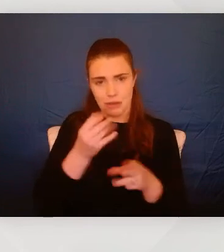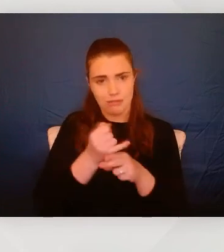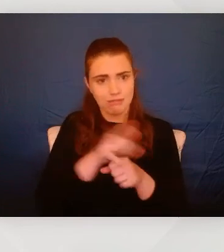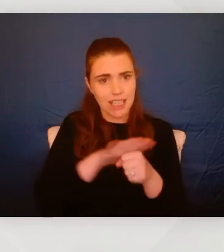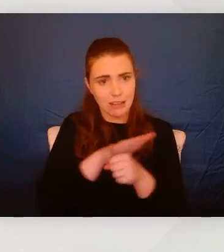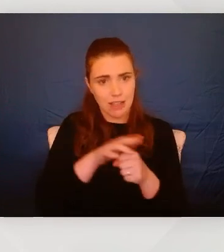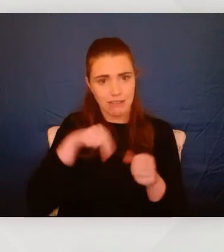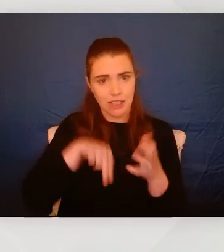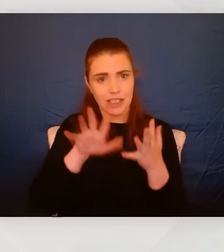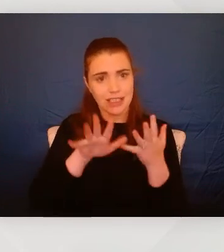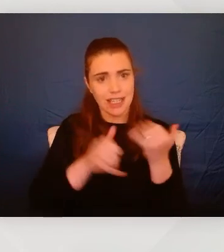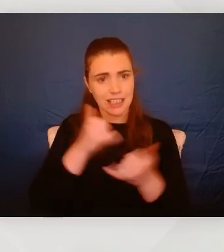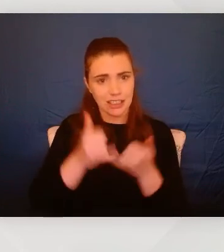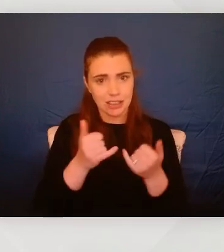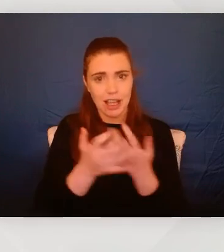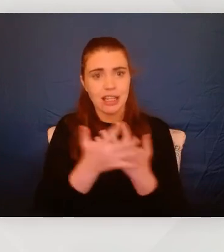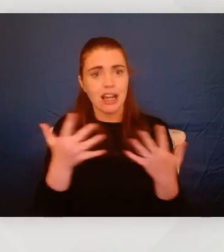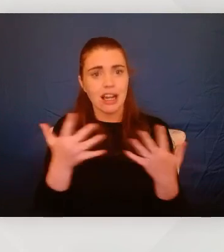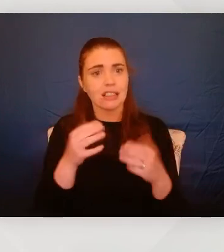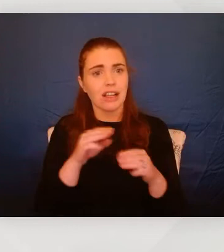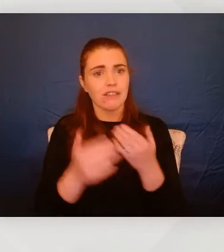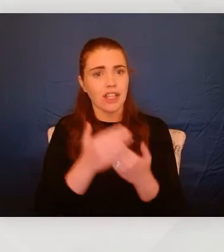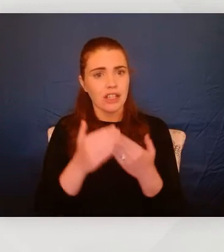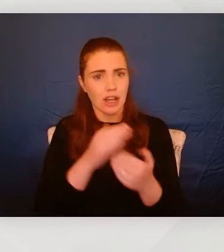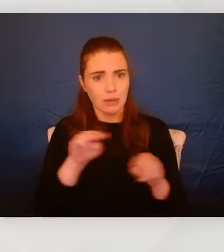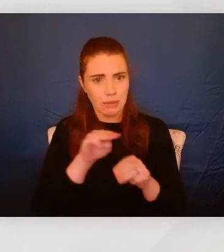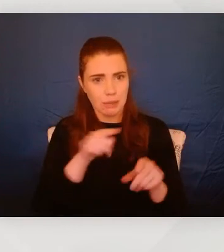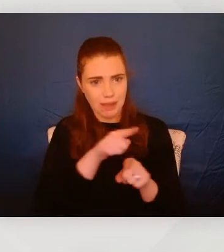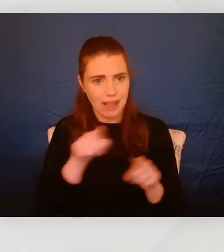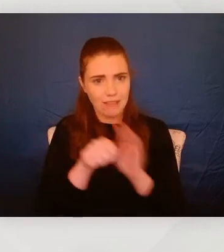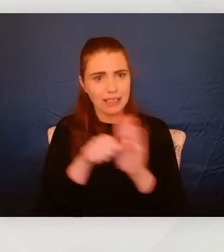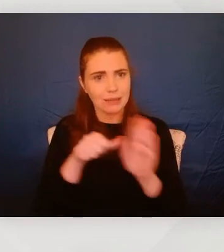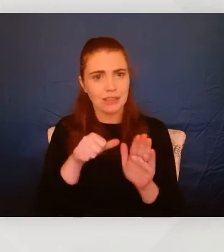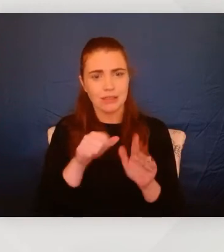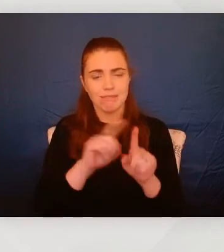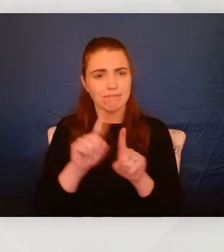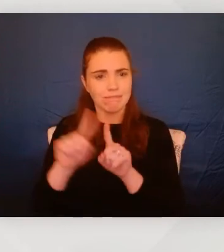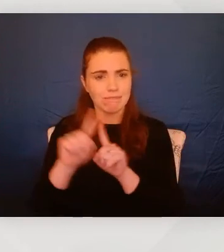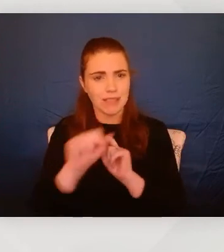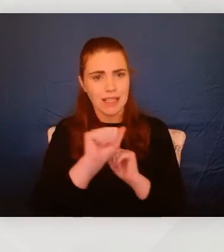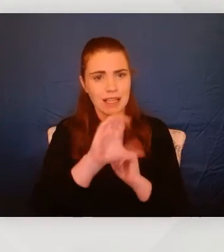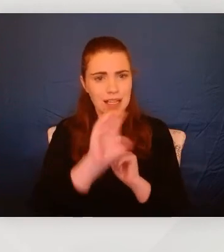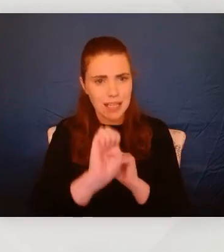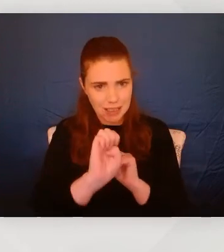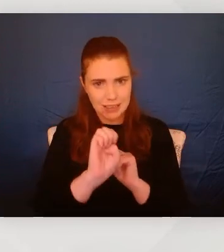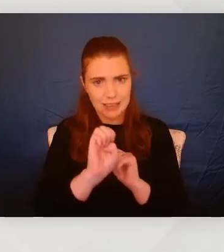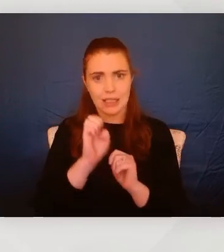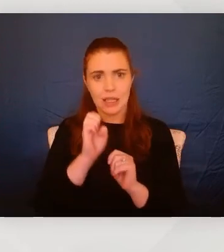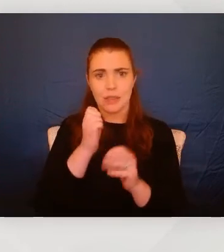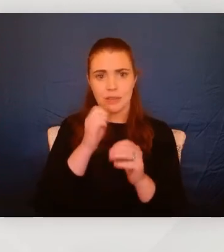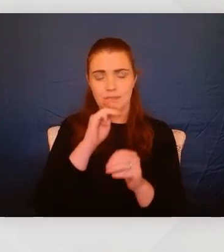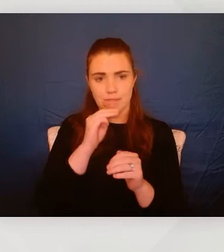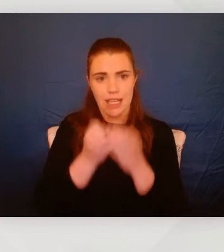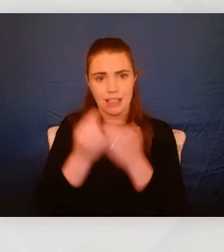sadly, many of these young people experienced multiple ACEs that led them on a journey to end up living in care with ourselves.